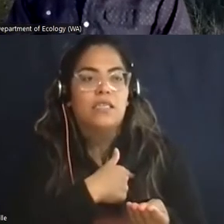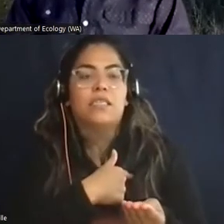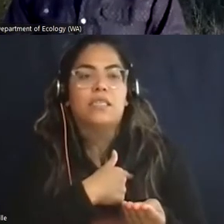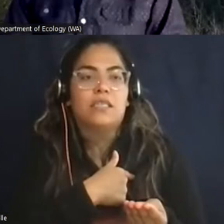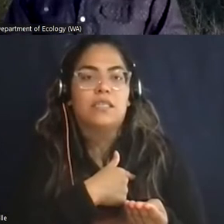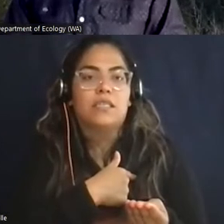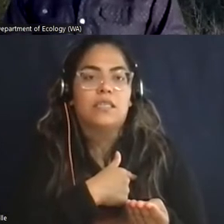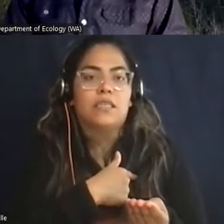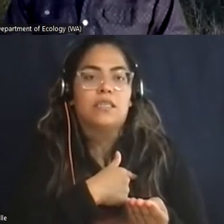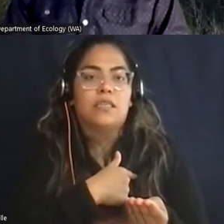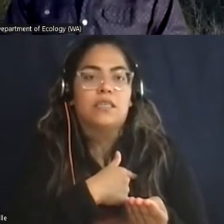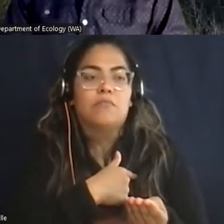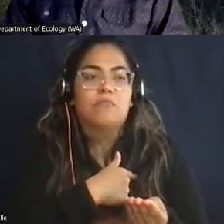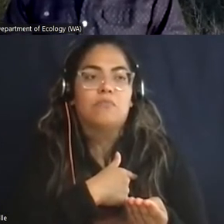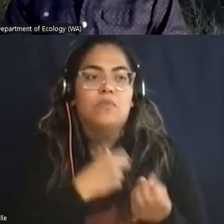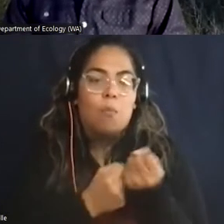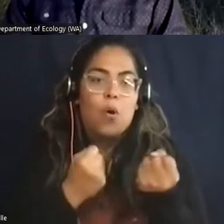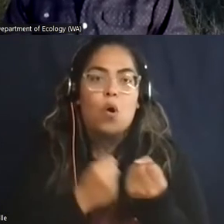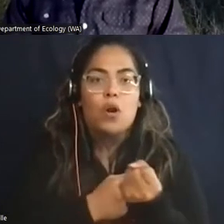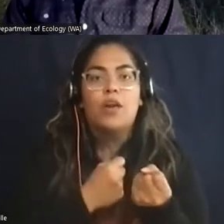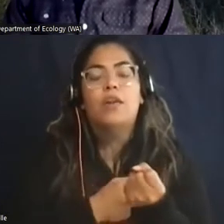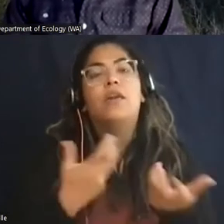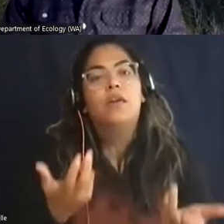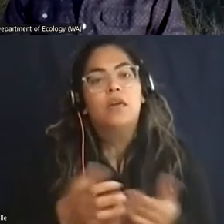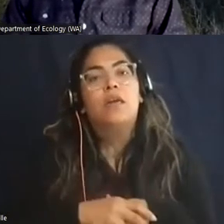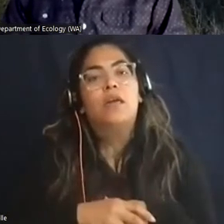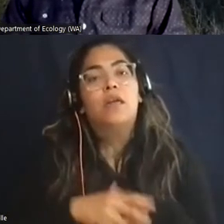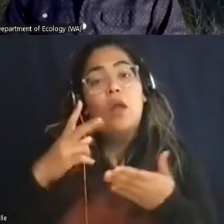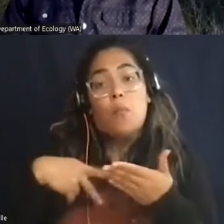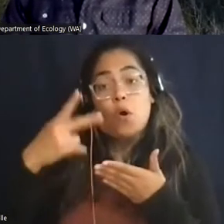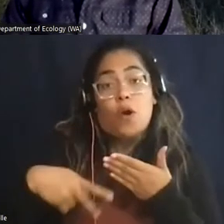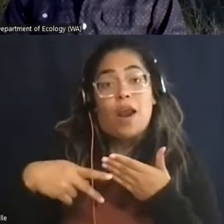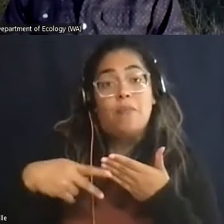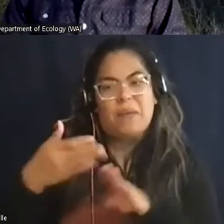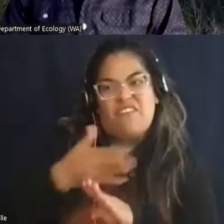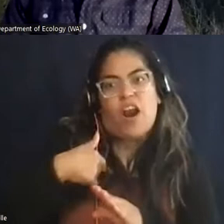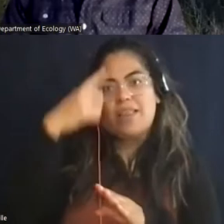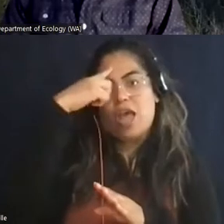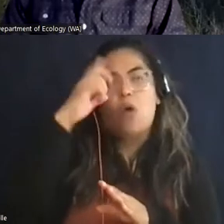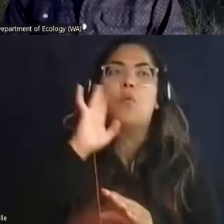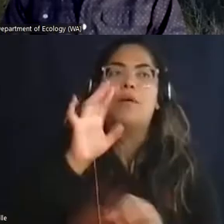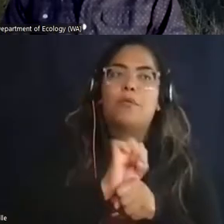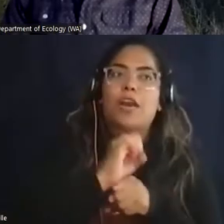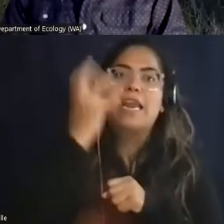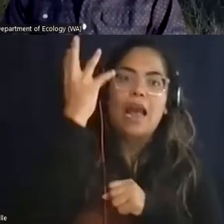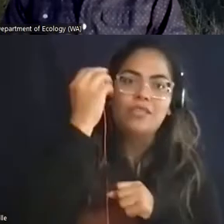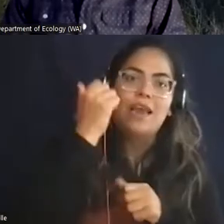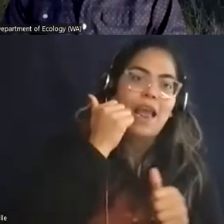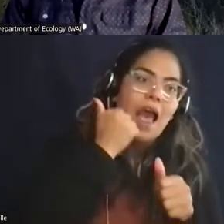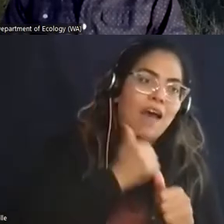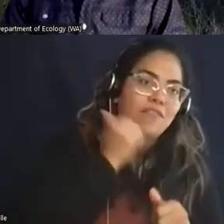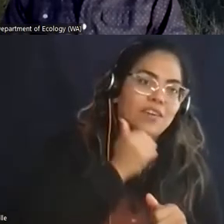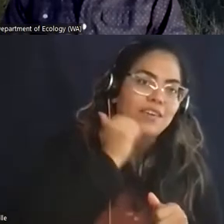program itself um so as mentioned before i thought i'd be working outdoors all the time but in reality